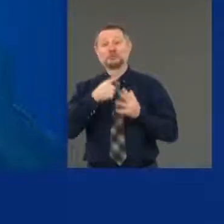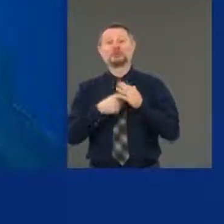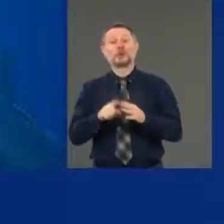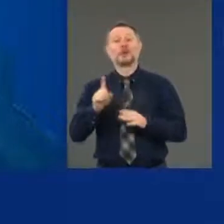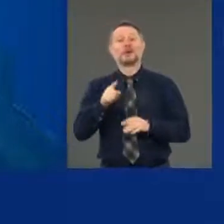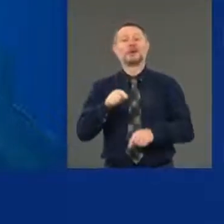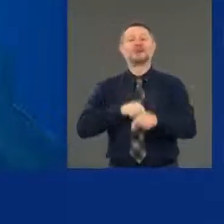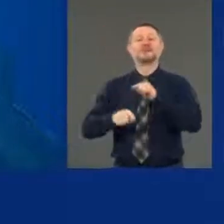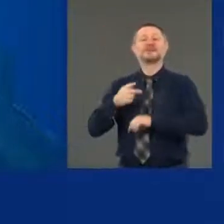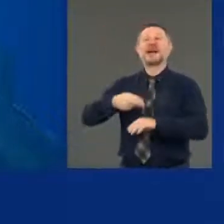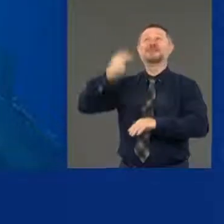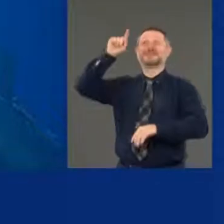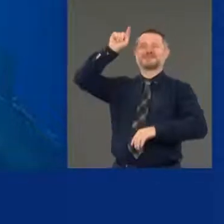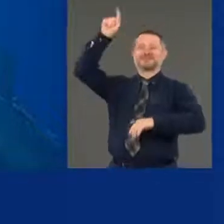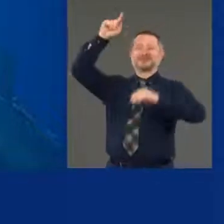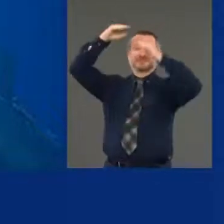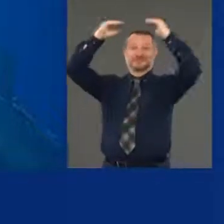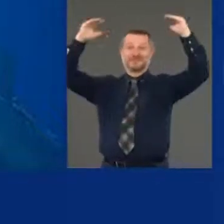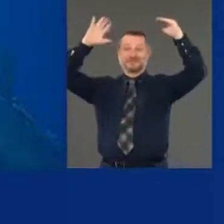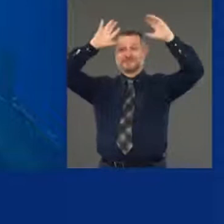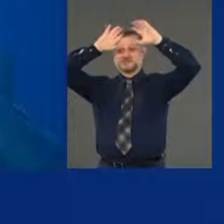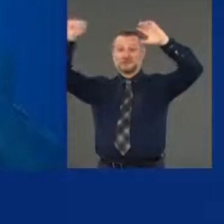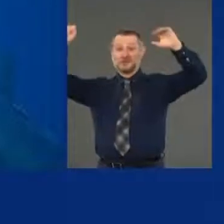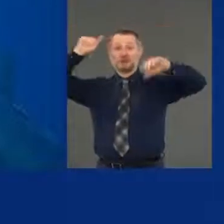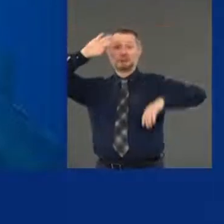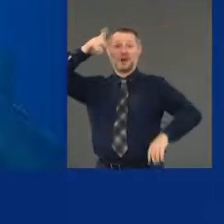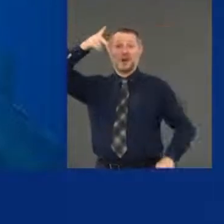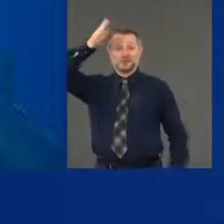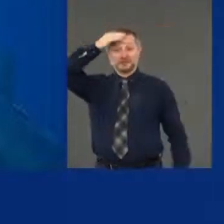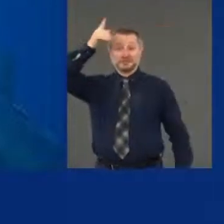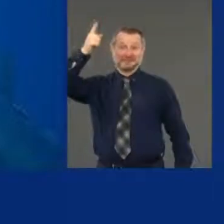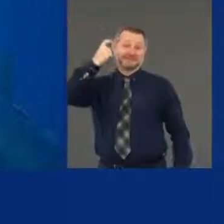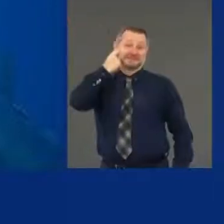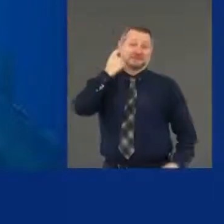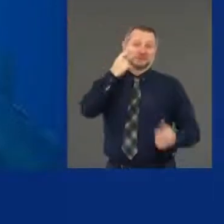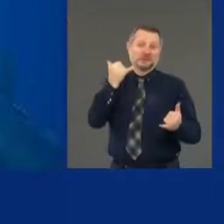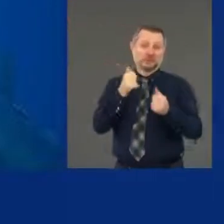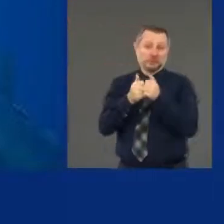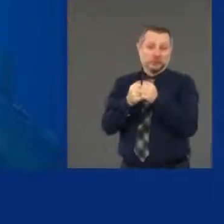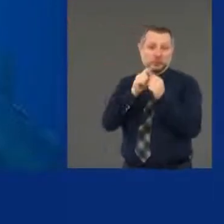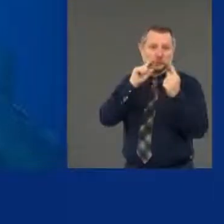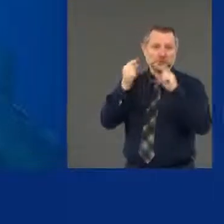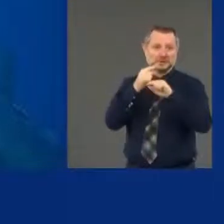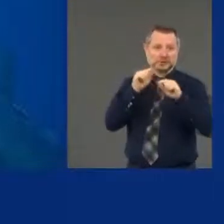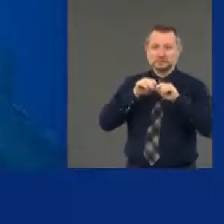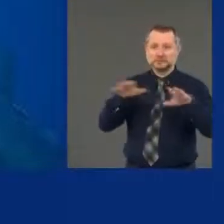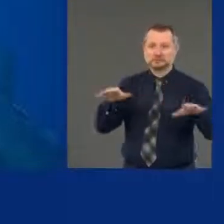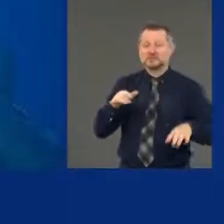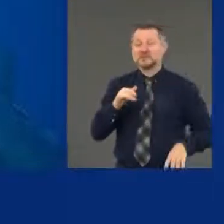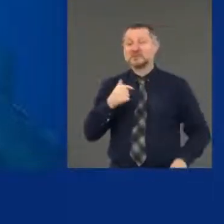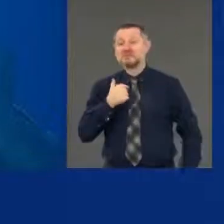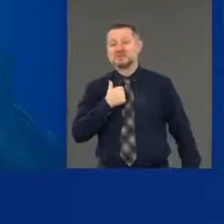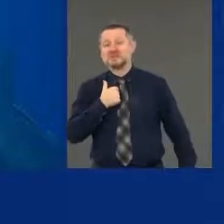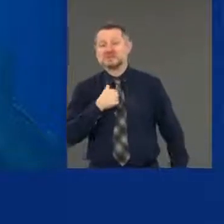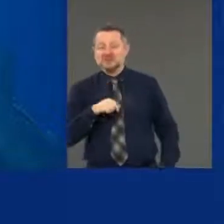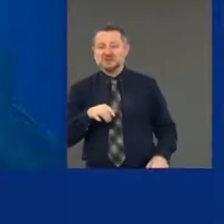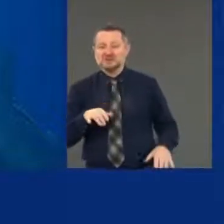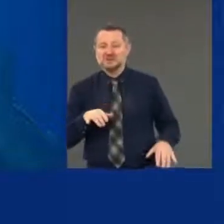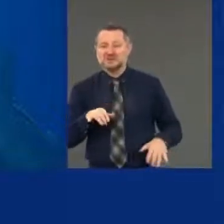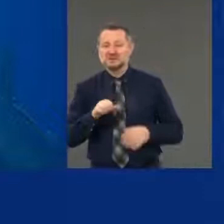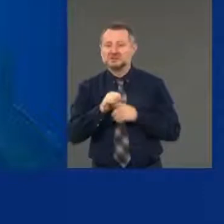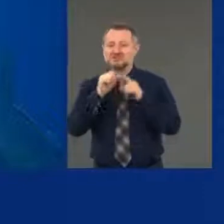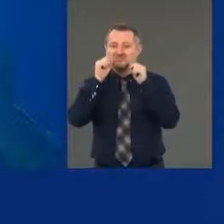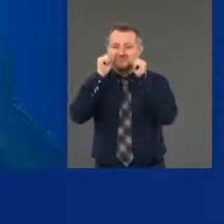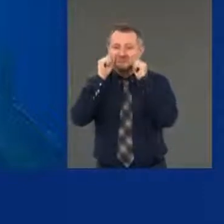President Trump did a tweet today that surprises me. Even after